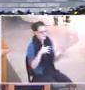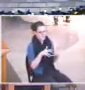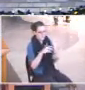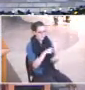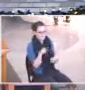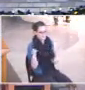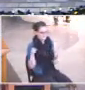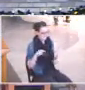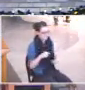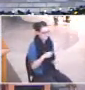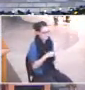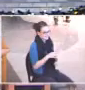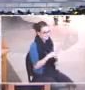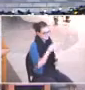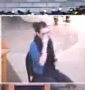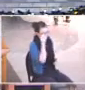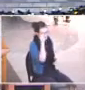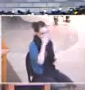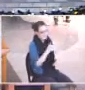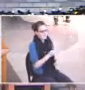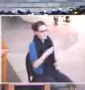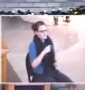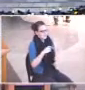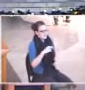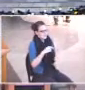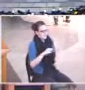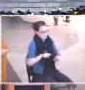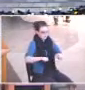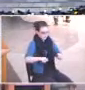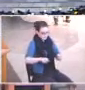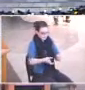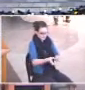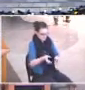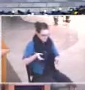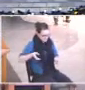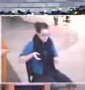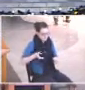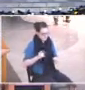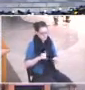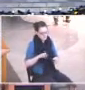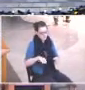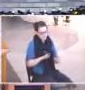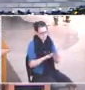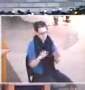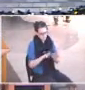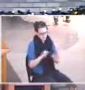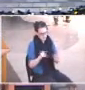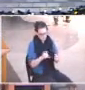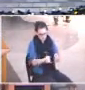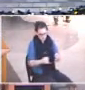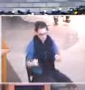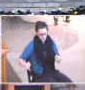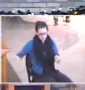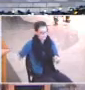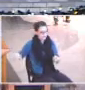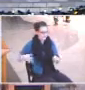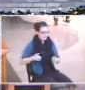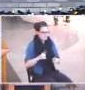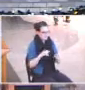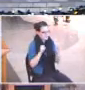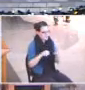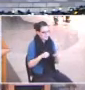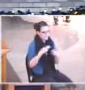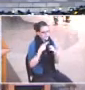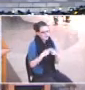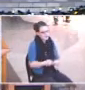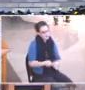And we'd unscrew the kick plate on the doors, on the bottom of the doors, and we'd run the wires underneath. So we could call